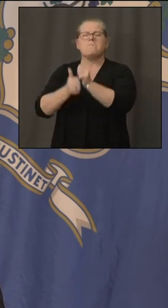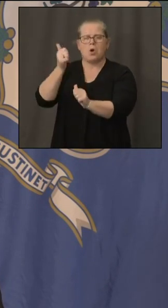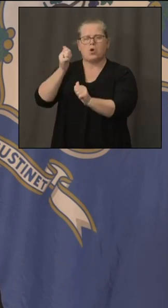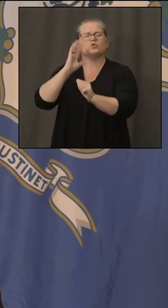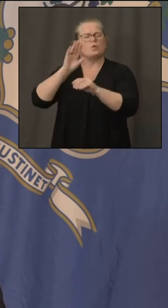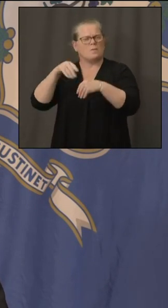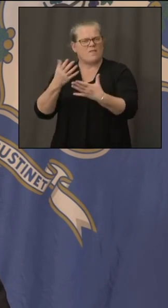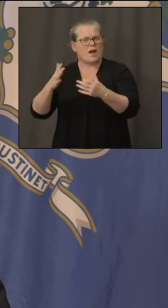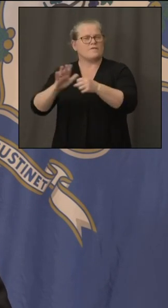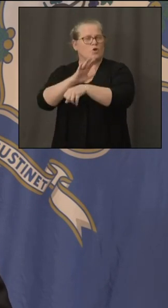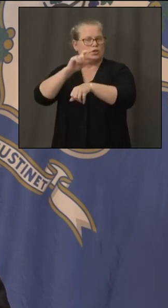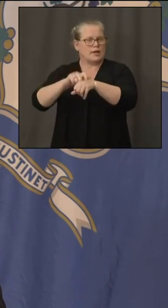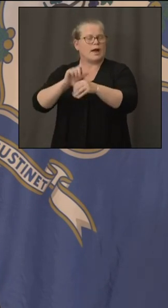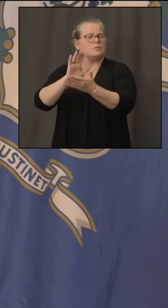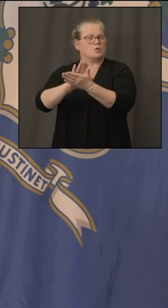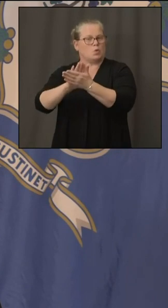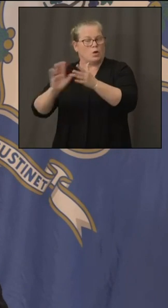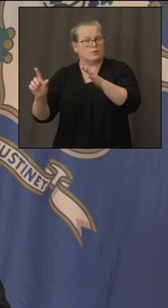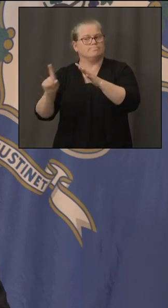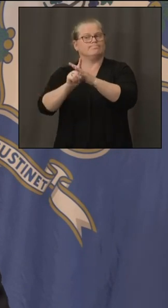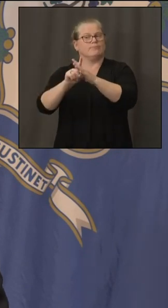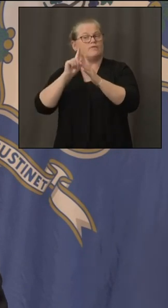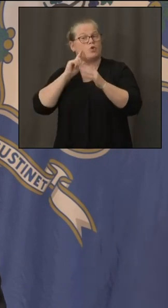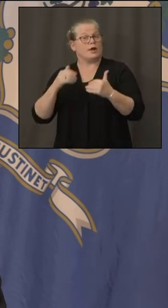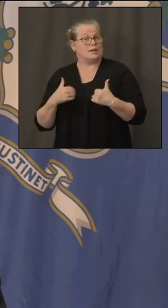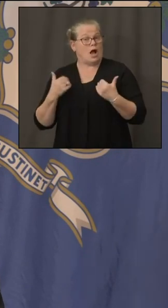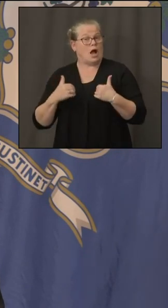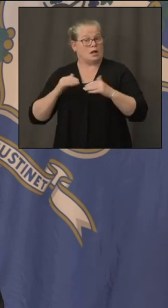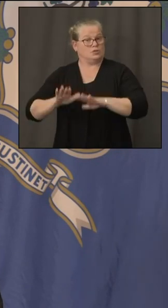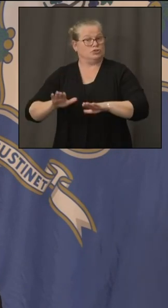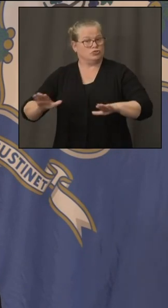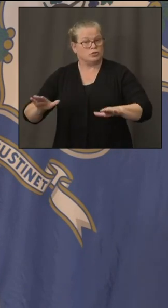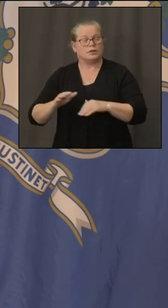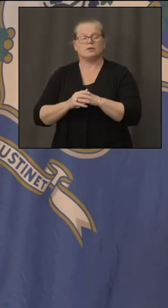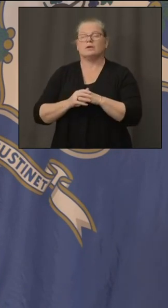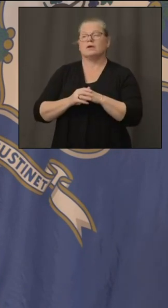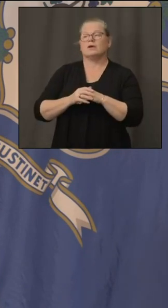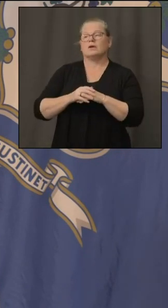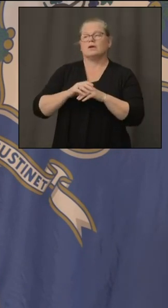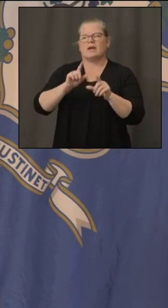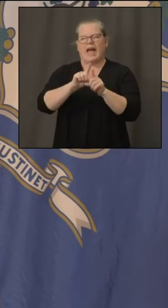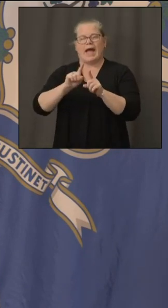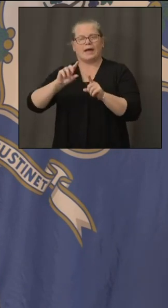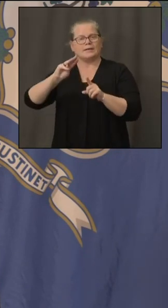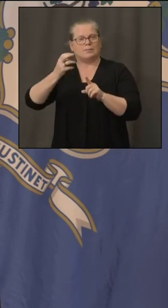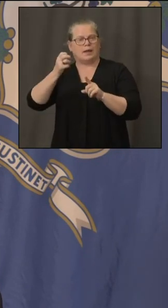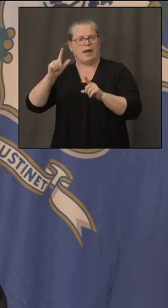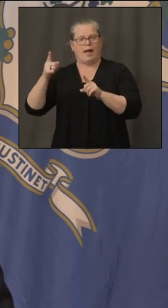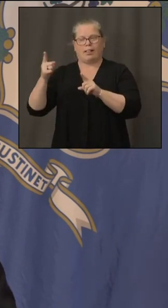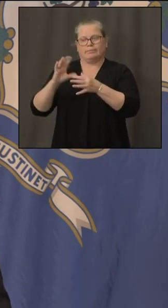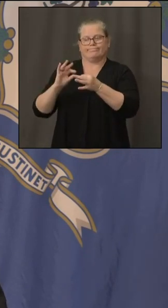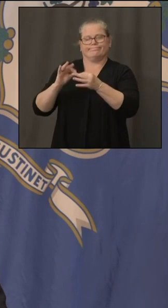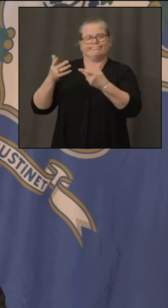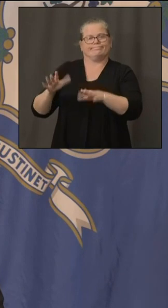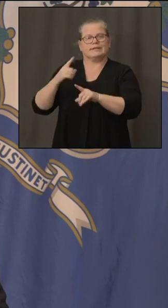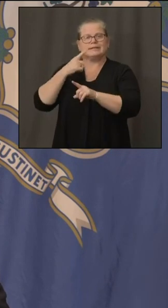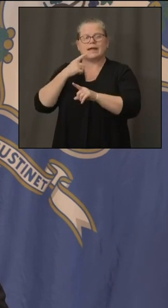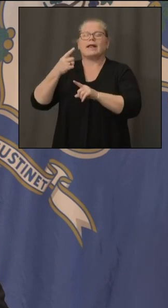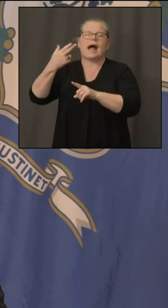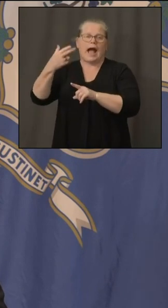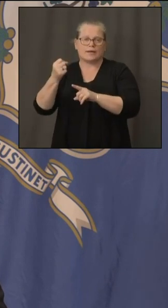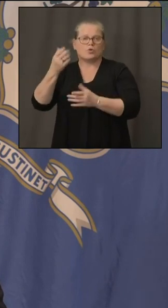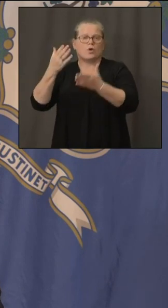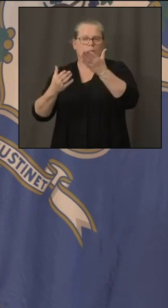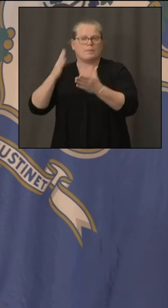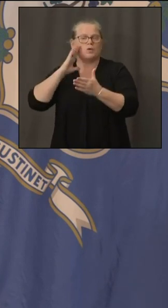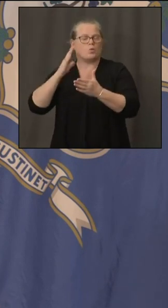younger grades as miguel said high school is much more likely to be um on a hybrid basis and we don't have